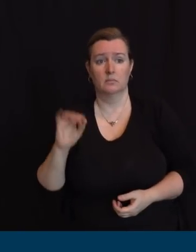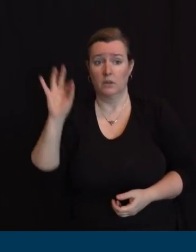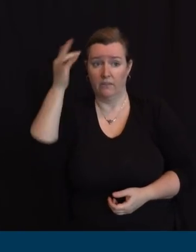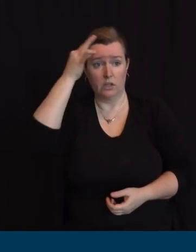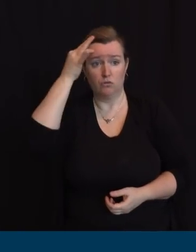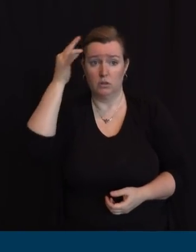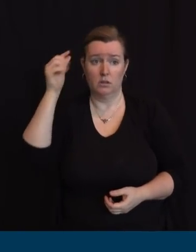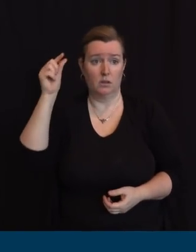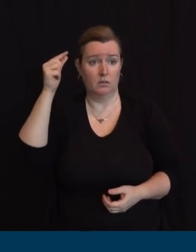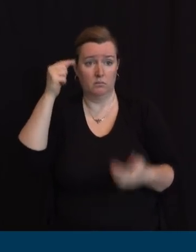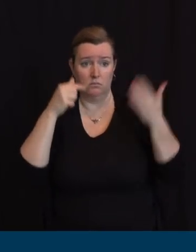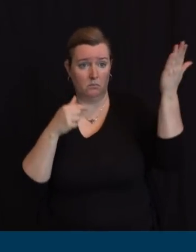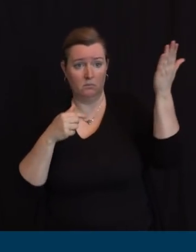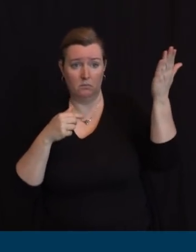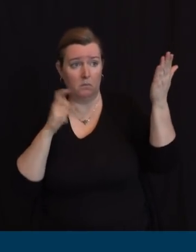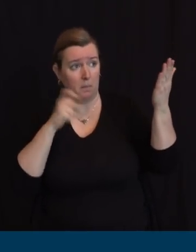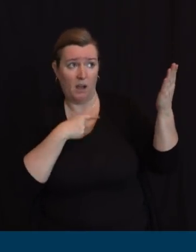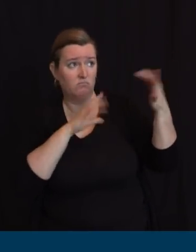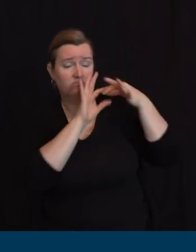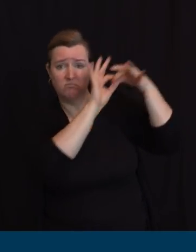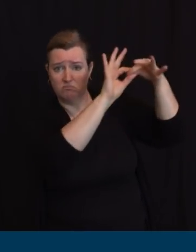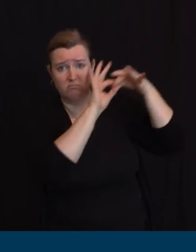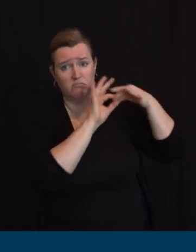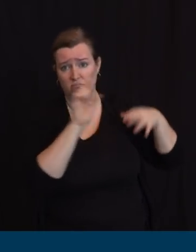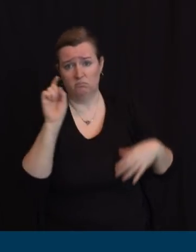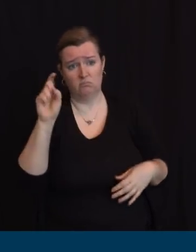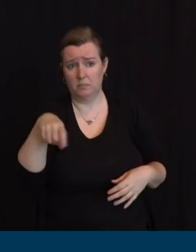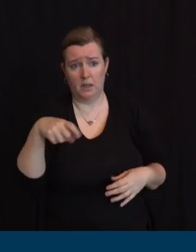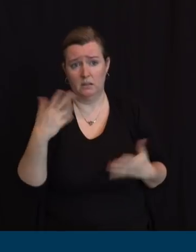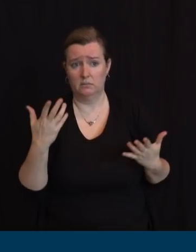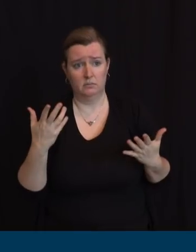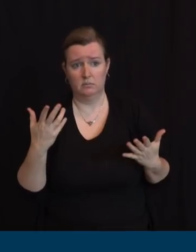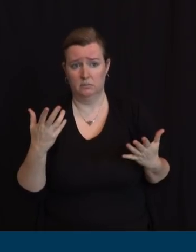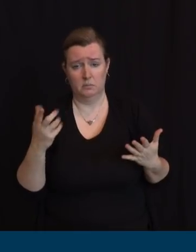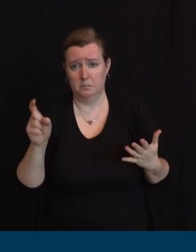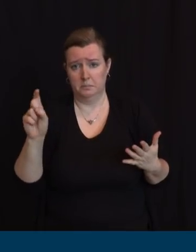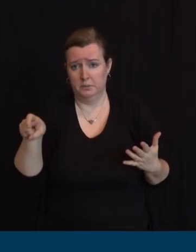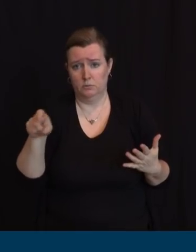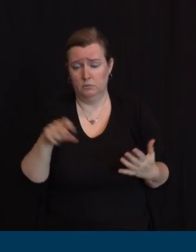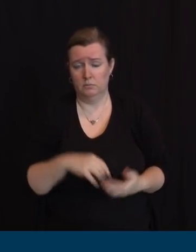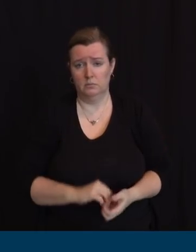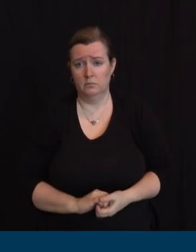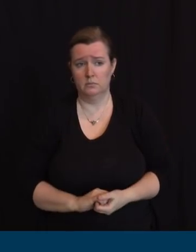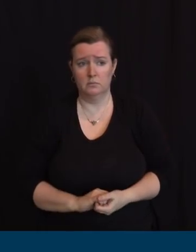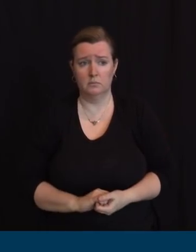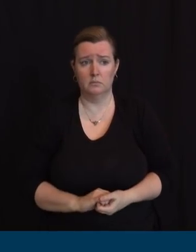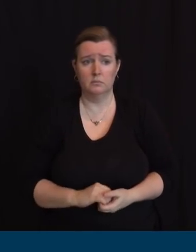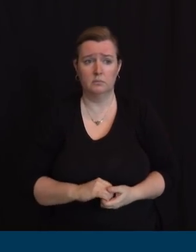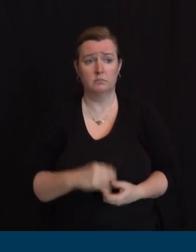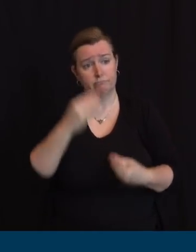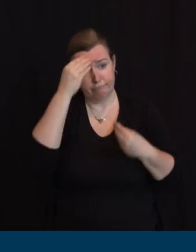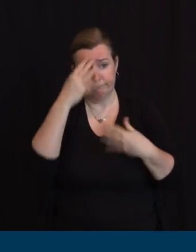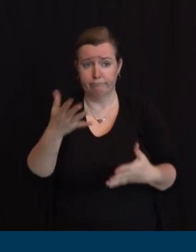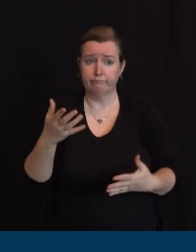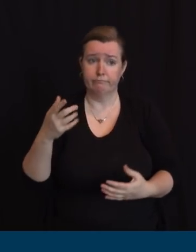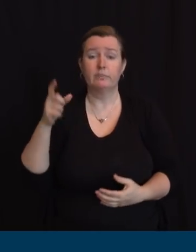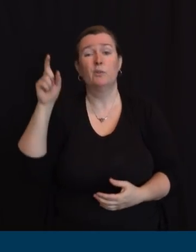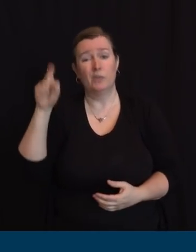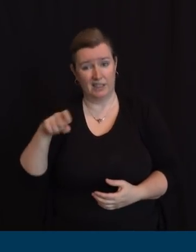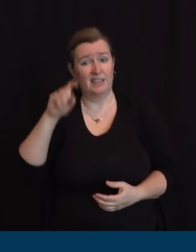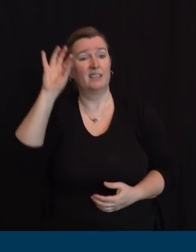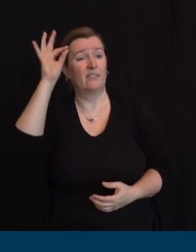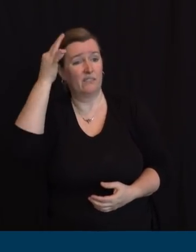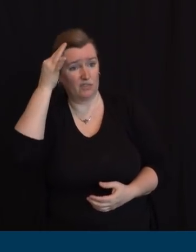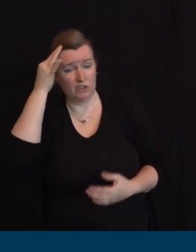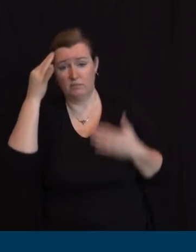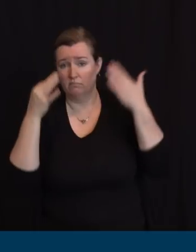And so, I can say with great confidence, we need the administration. We need the federal government and the full force of it.